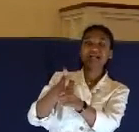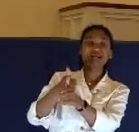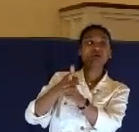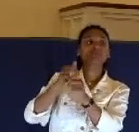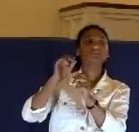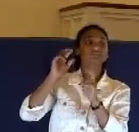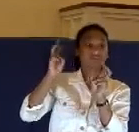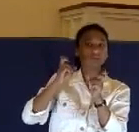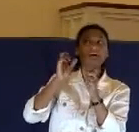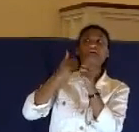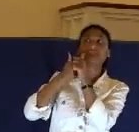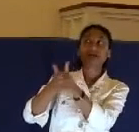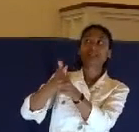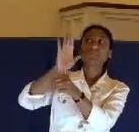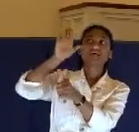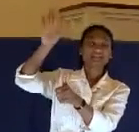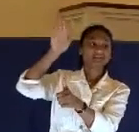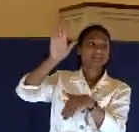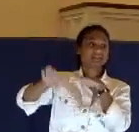steps.